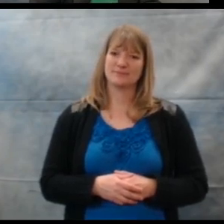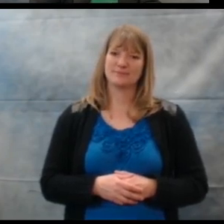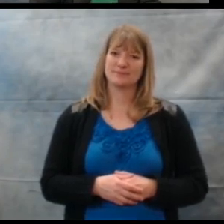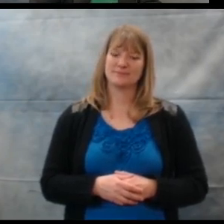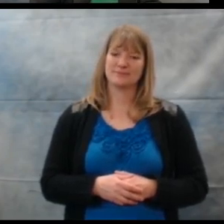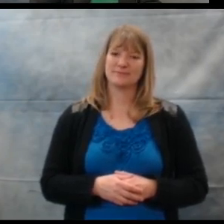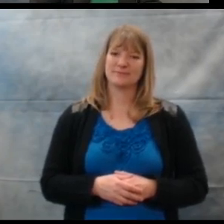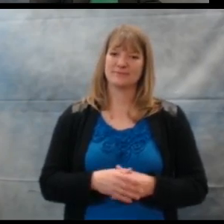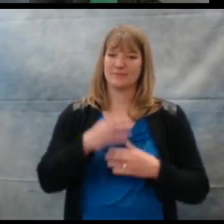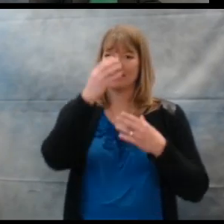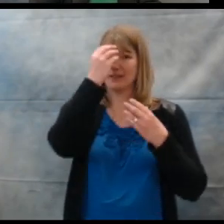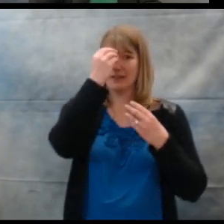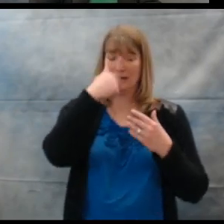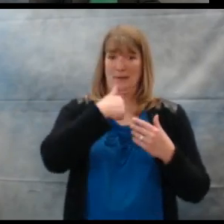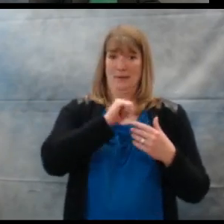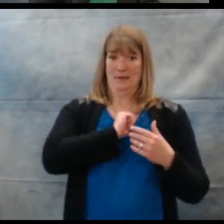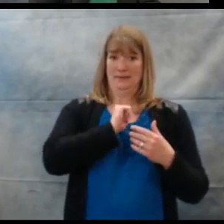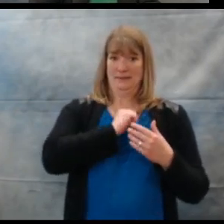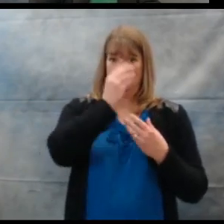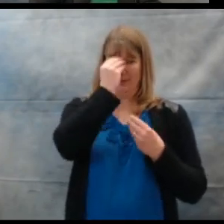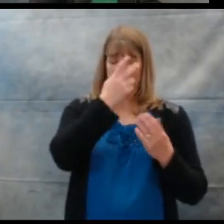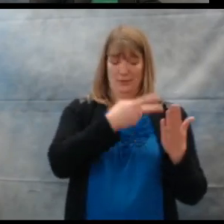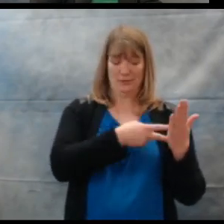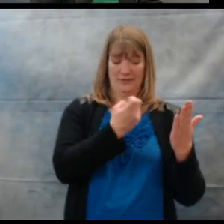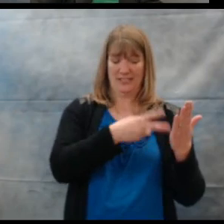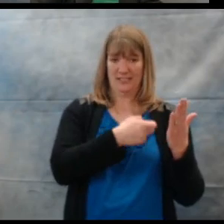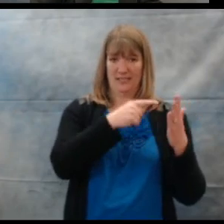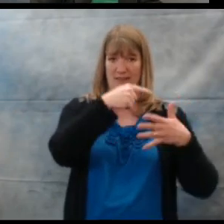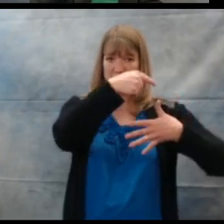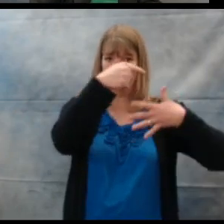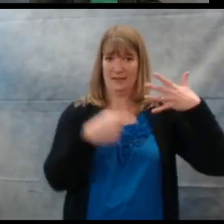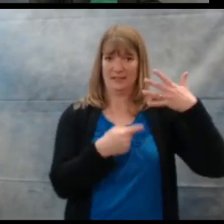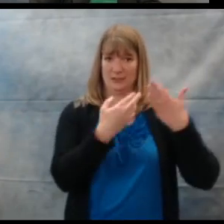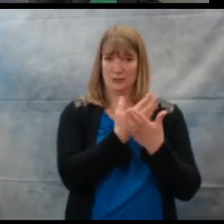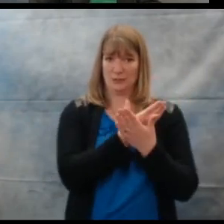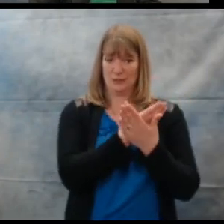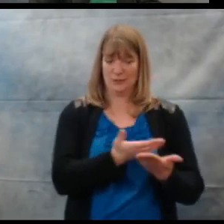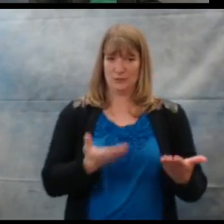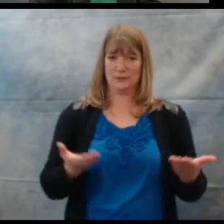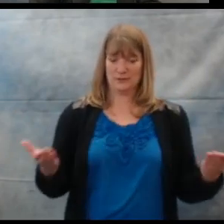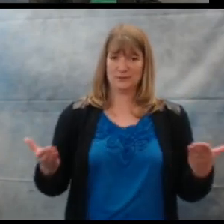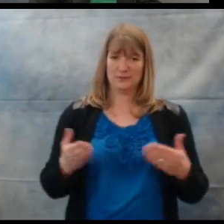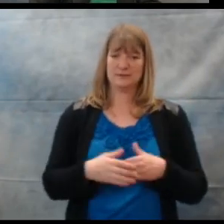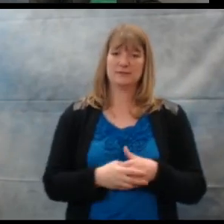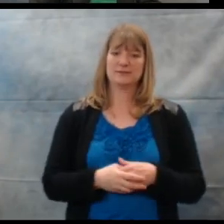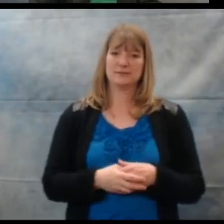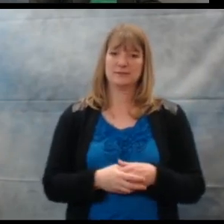I took information from these resources.